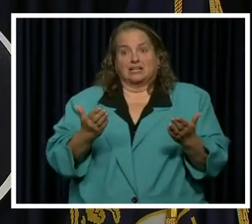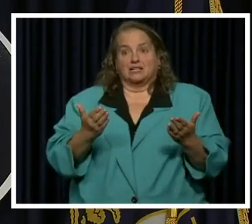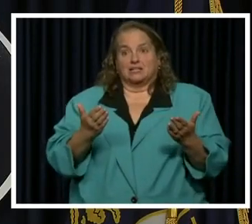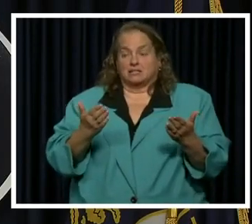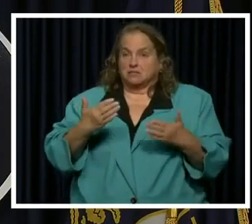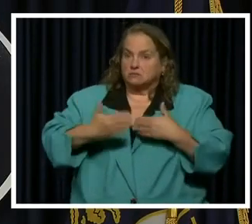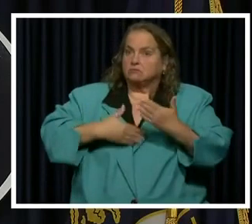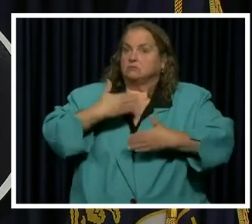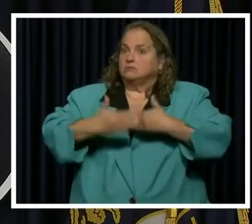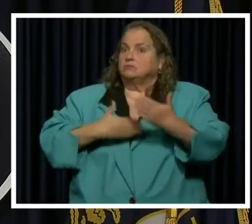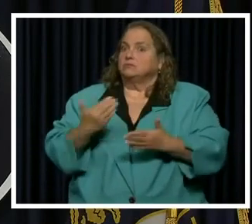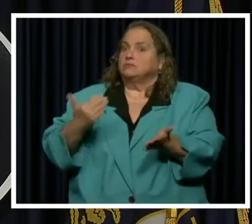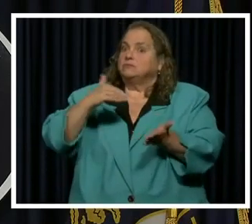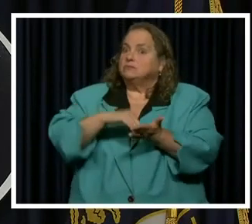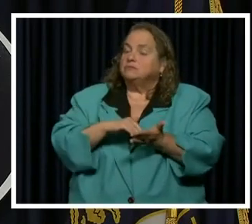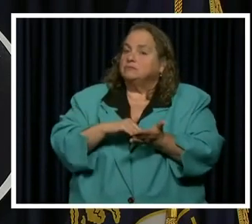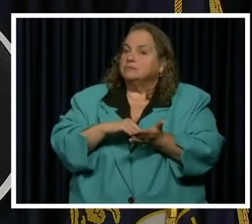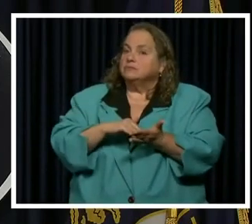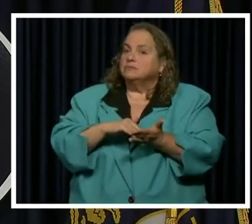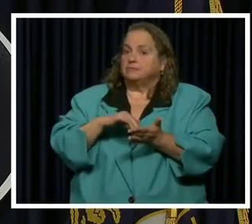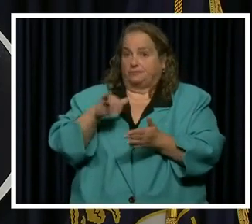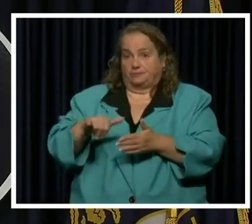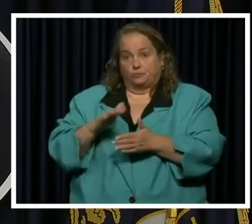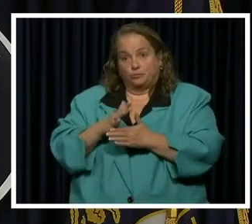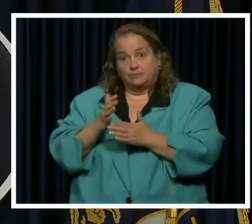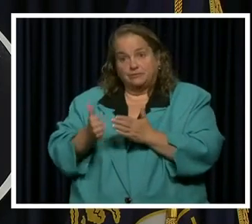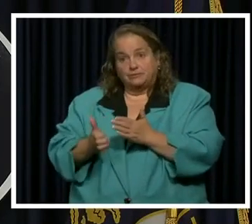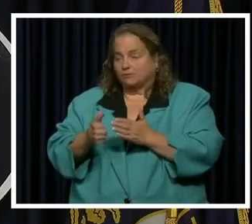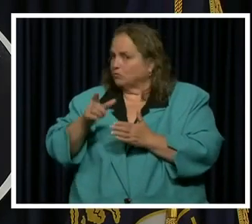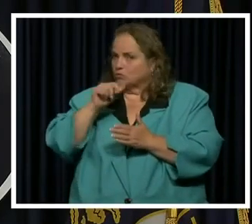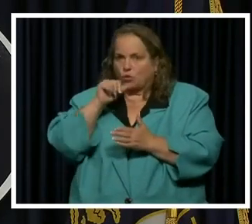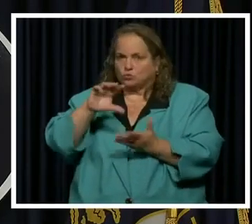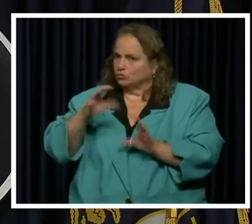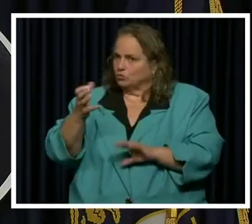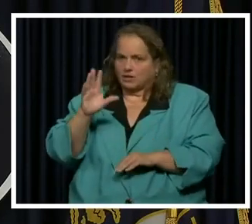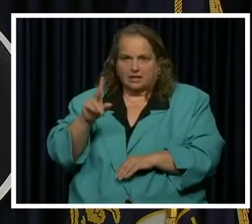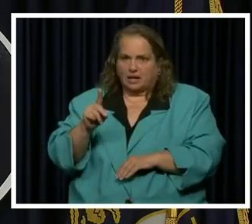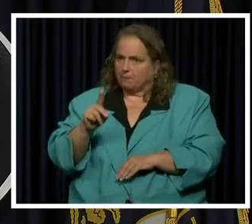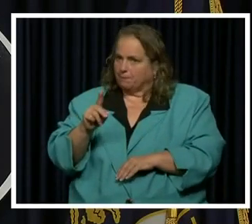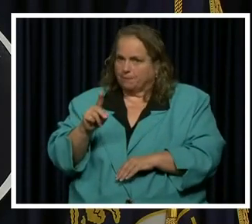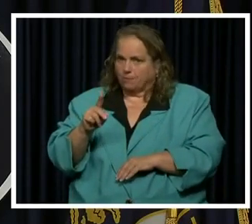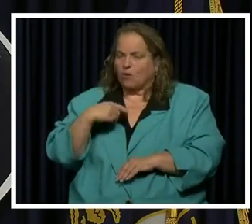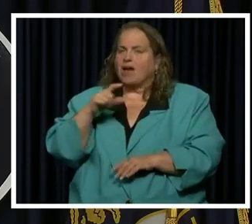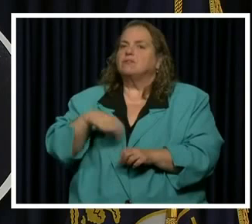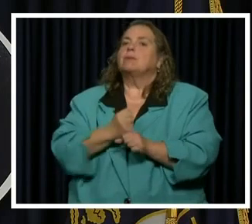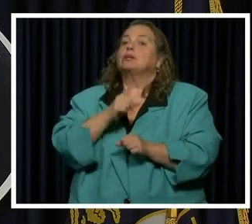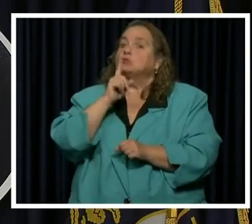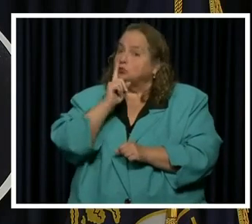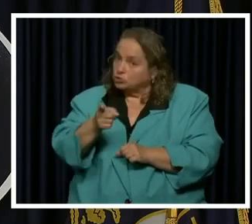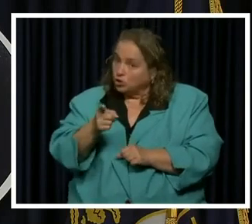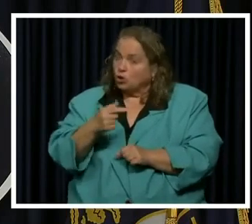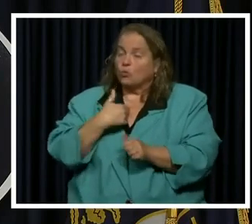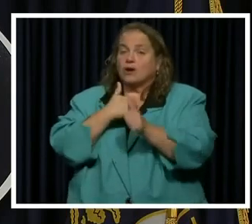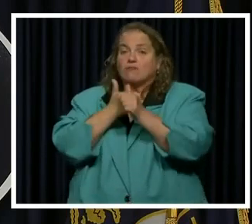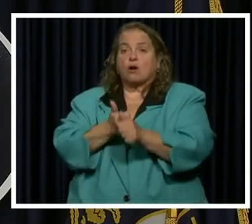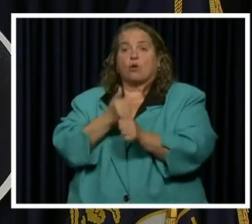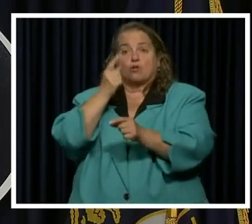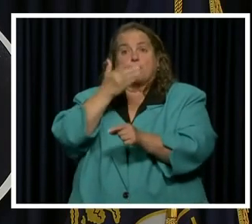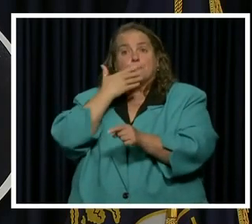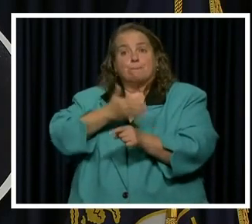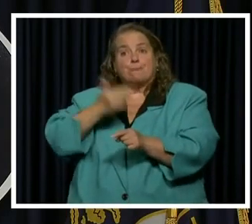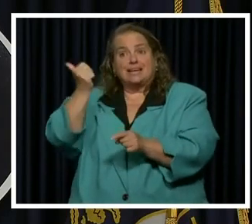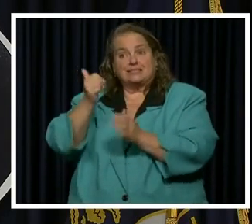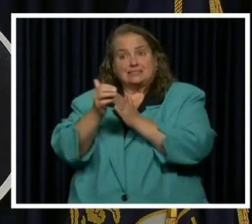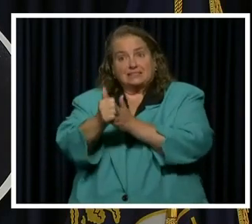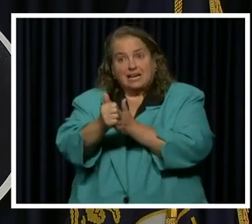humming again in a safe way this weekend. We can't screw it up. We've got to make sure that we follow the best guidelines and